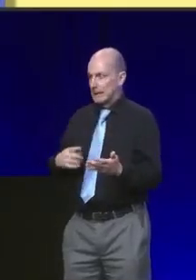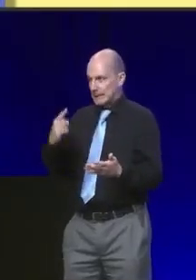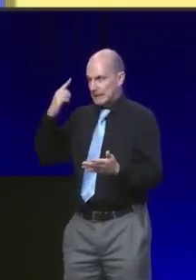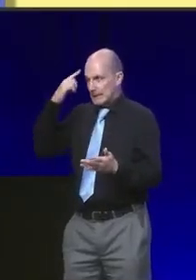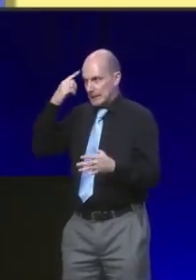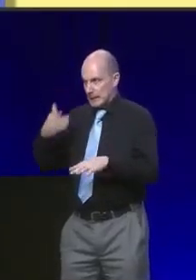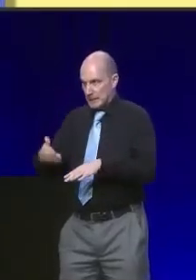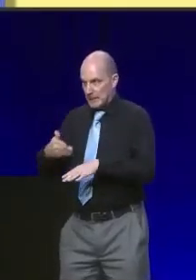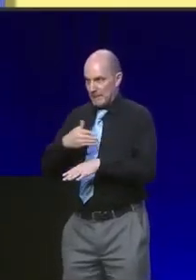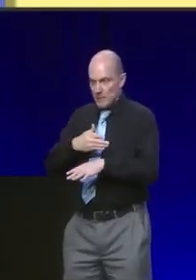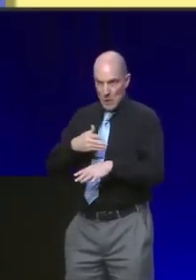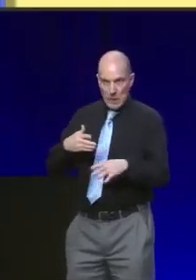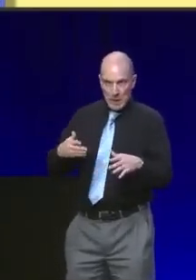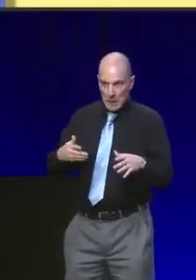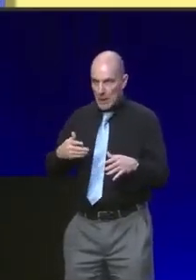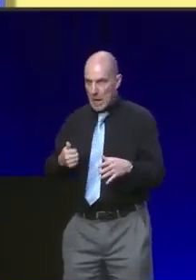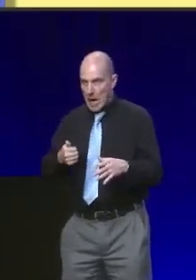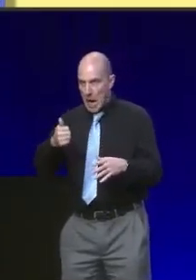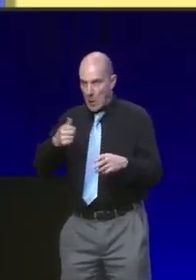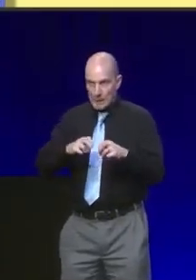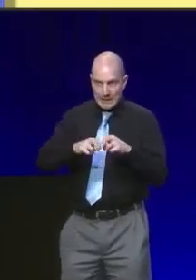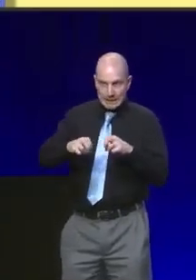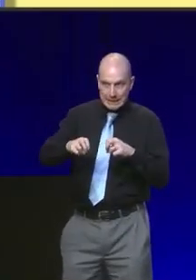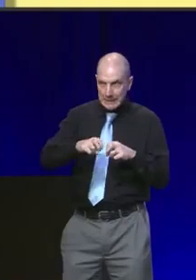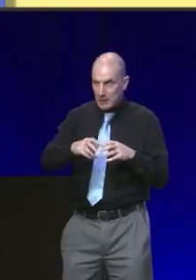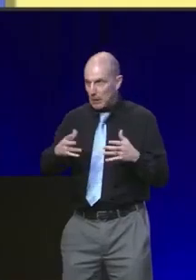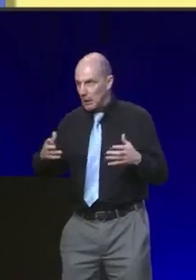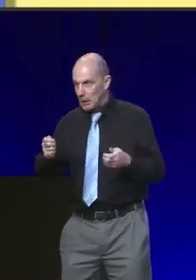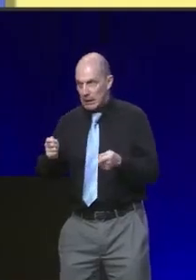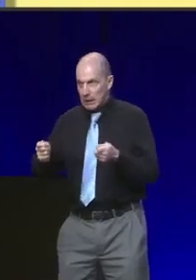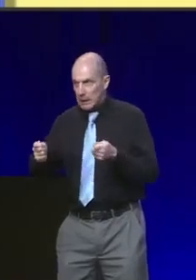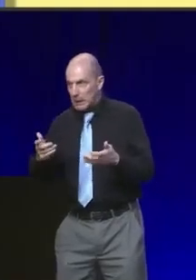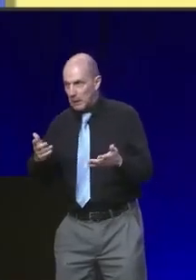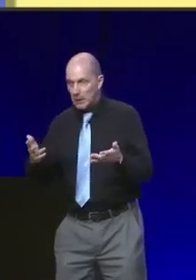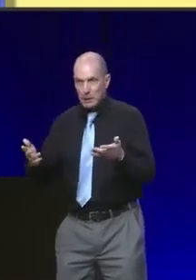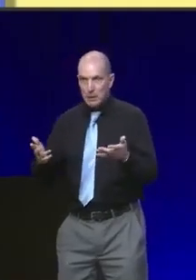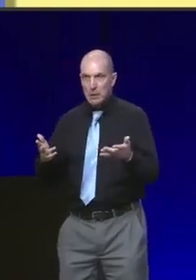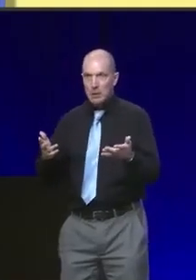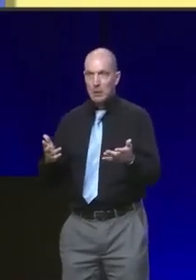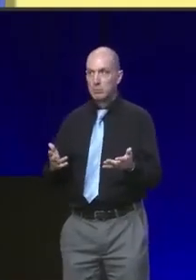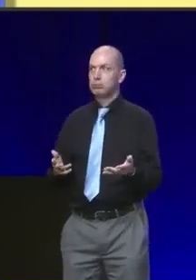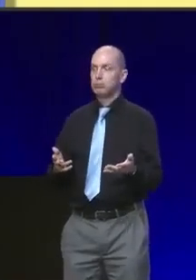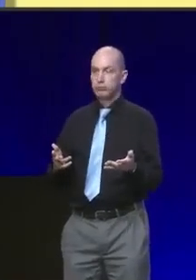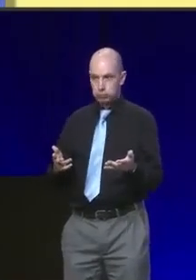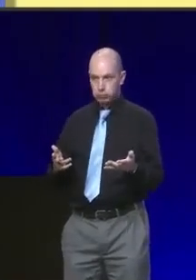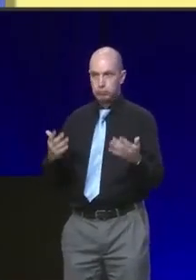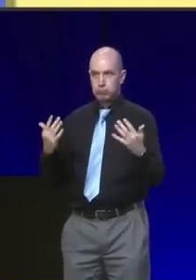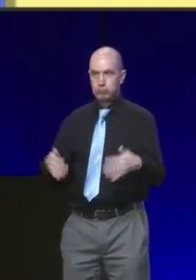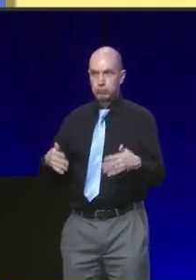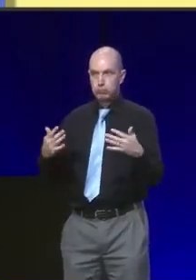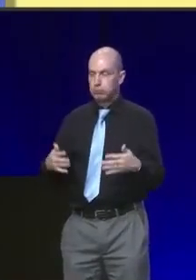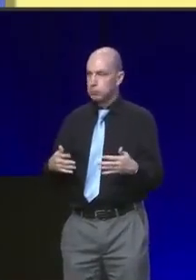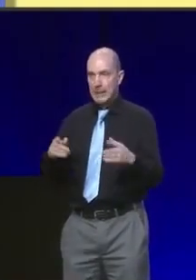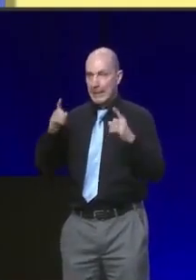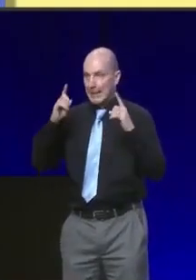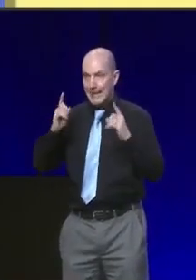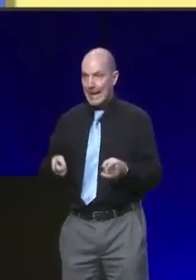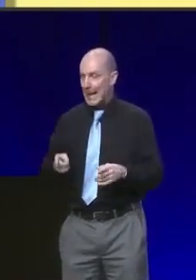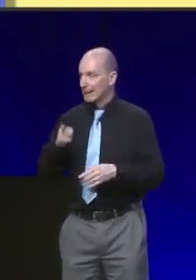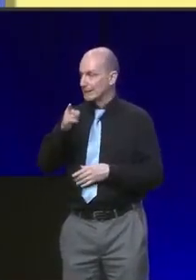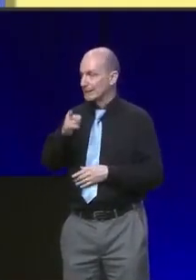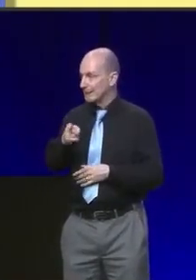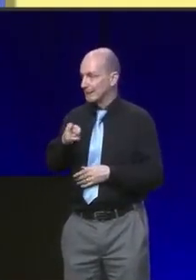we have to make adjustments we have to sometimes accept that some things are just not possible to do